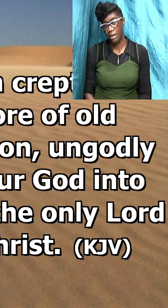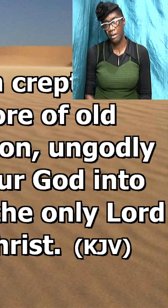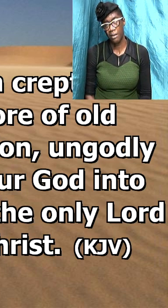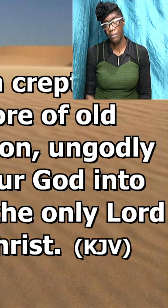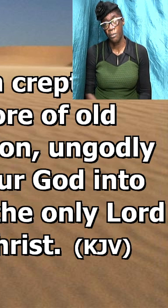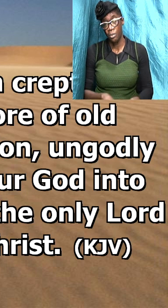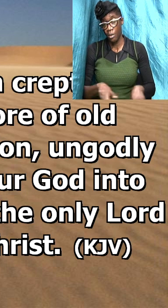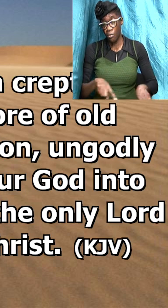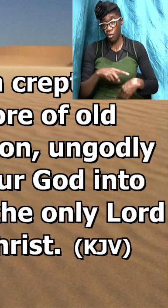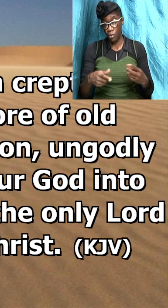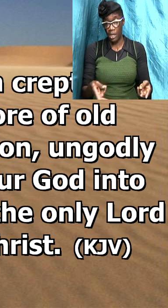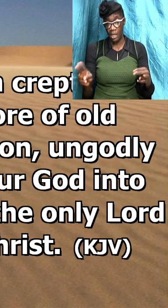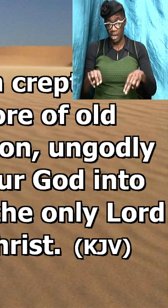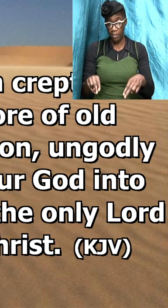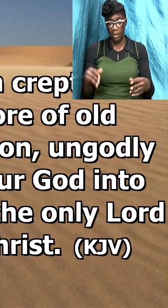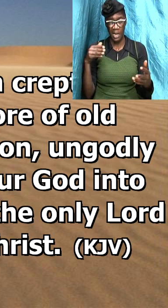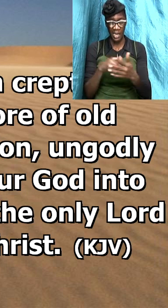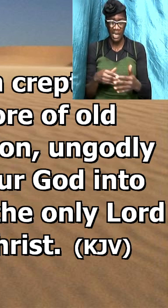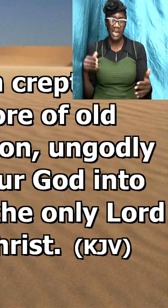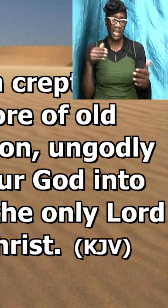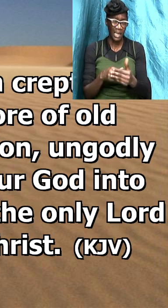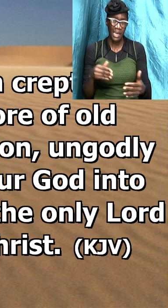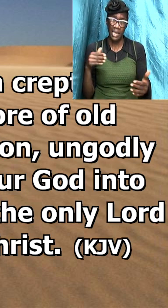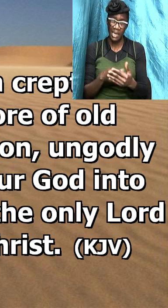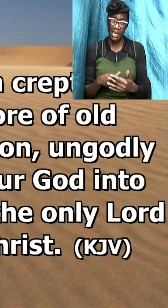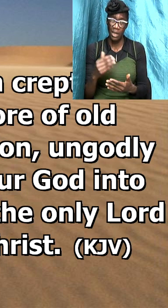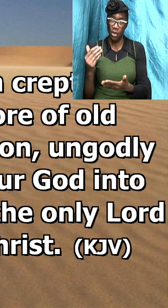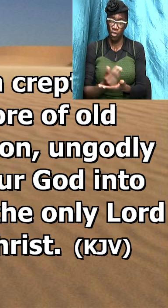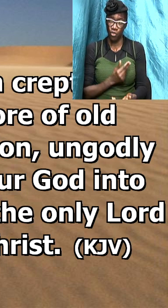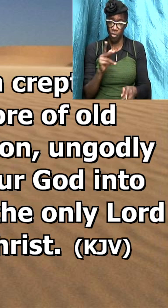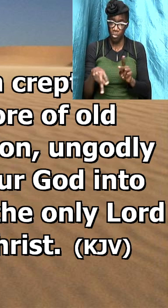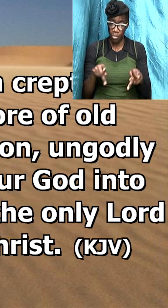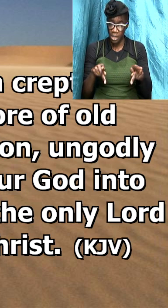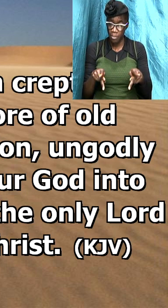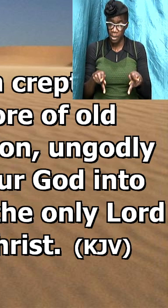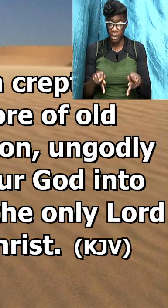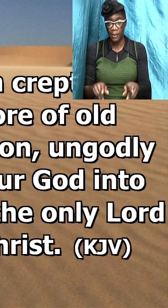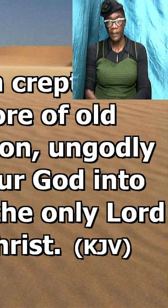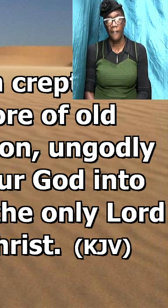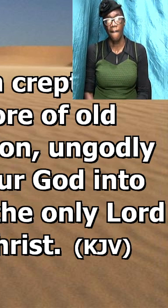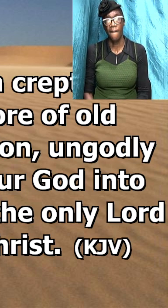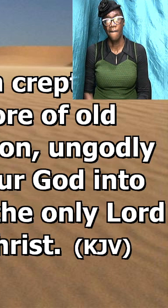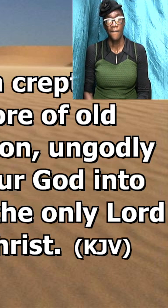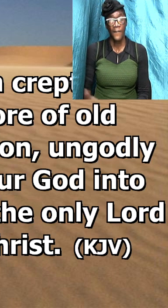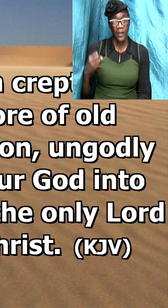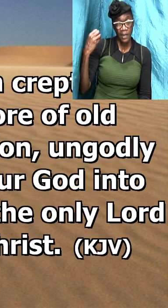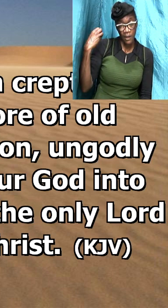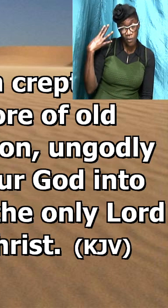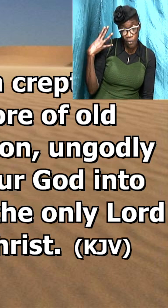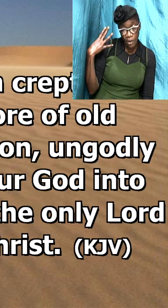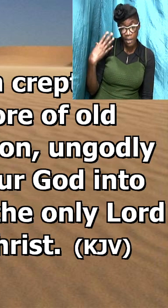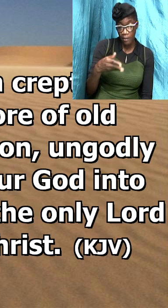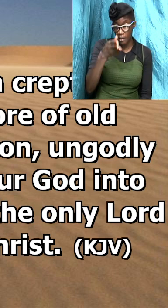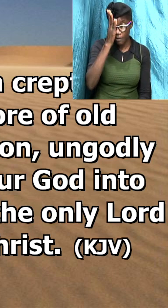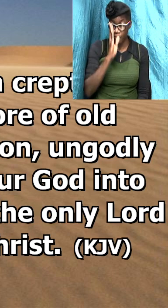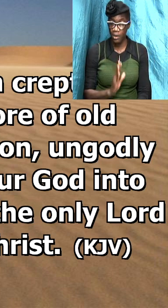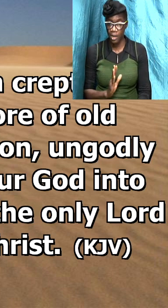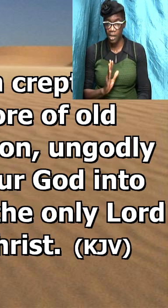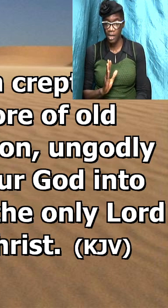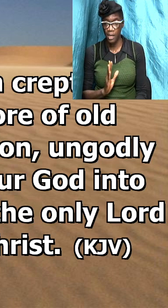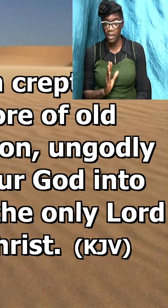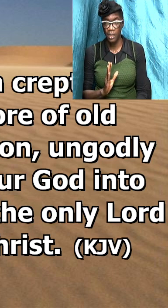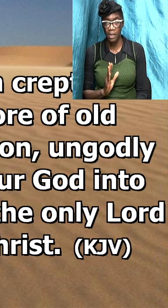but when it happens over and over and over so some folks what they do know they make the grace of god come like a